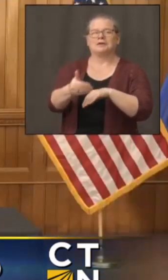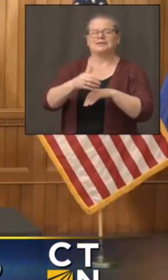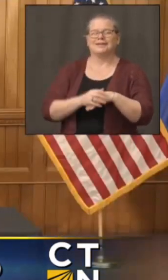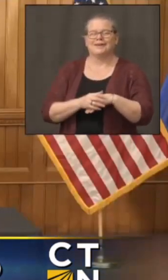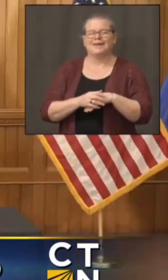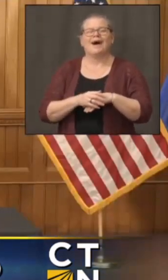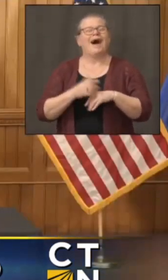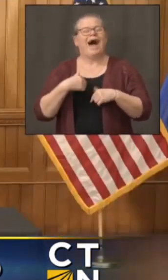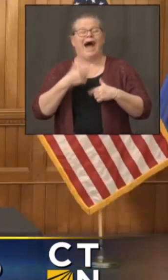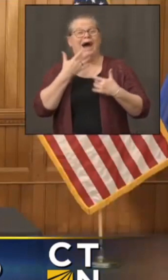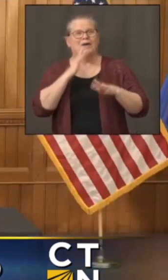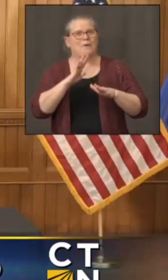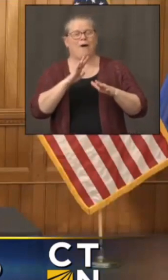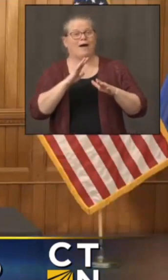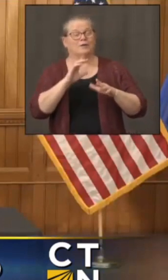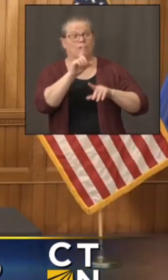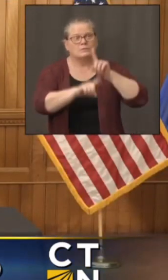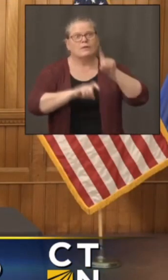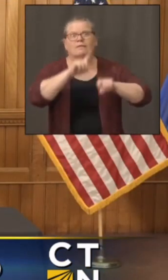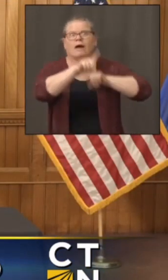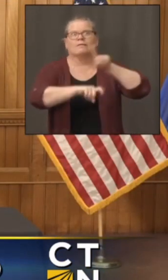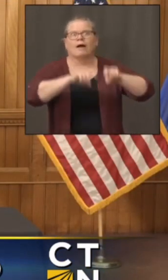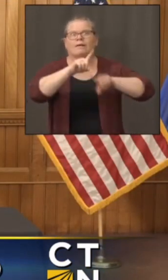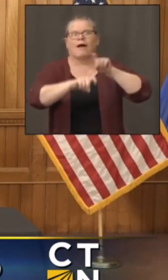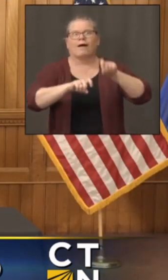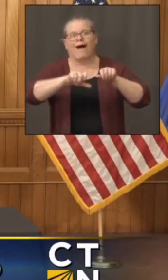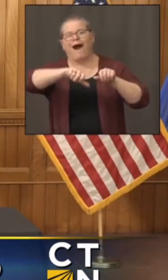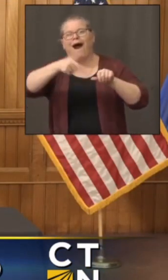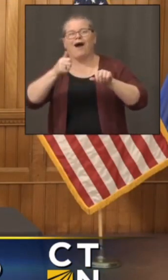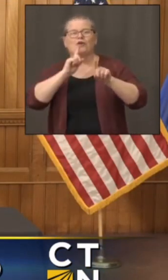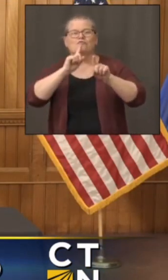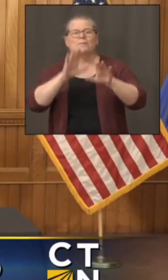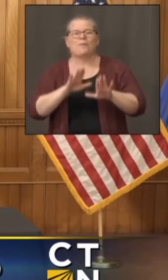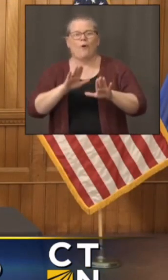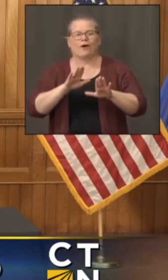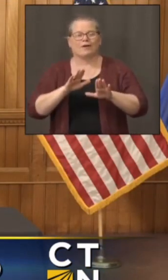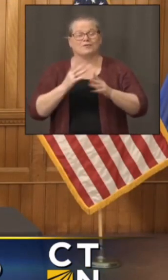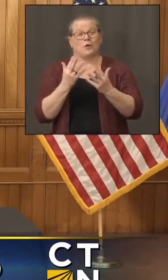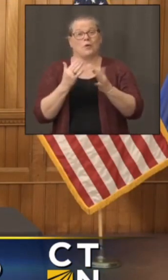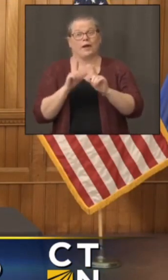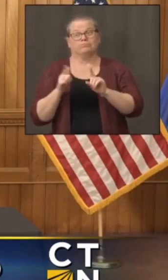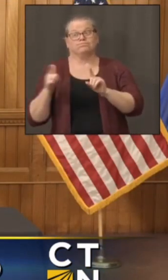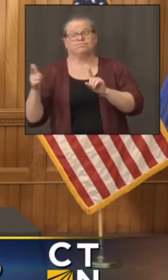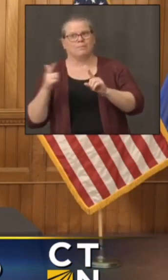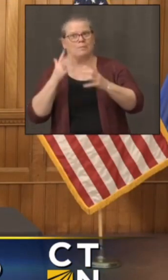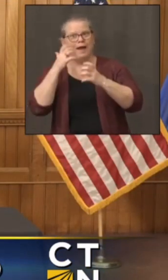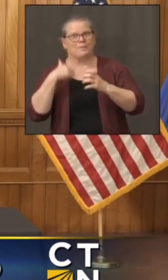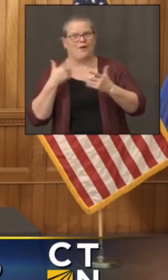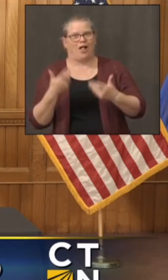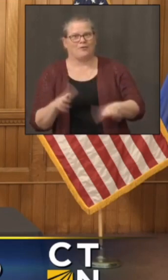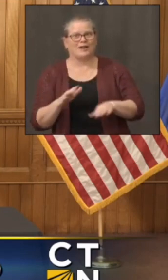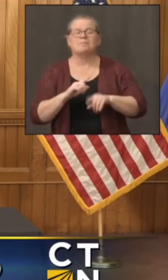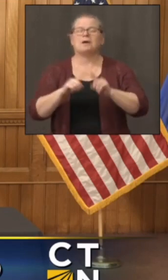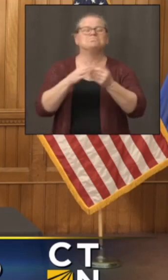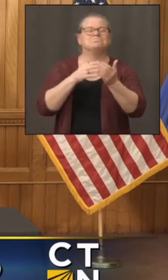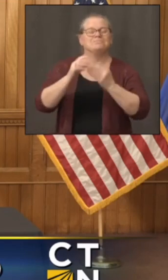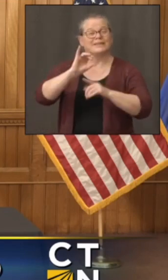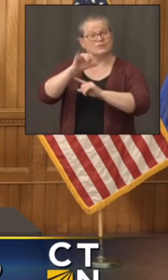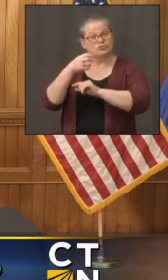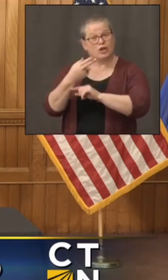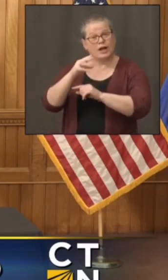angry already. Hey, Josh, so maybe, Melissa, are we seeing attrition savings